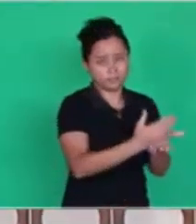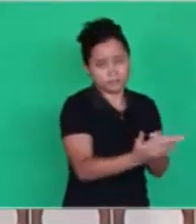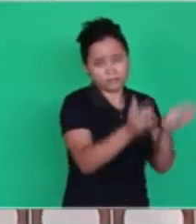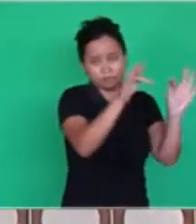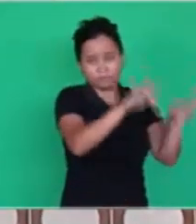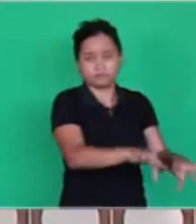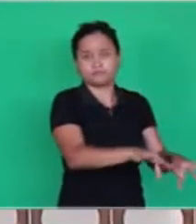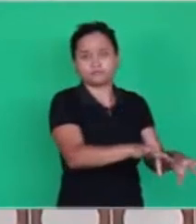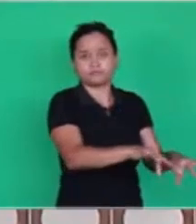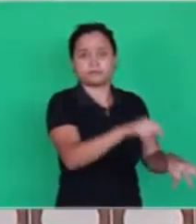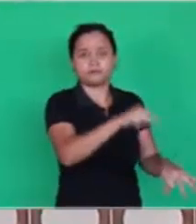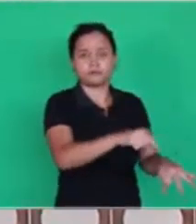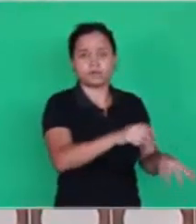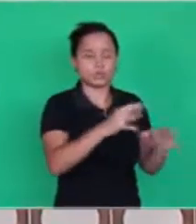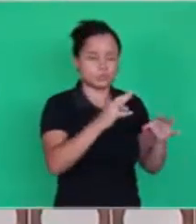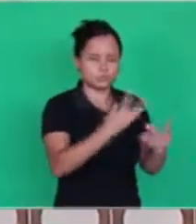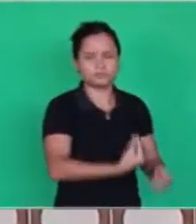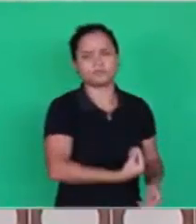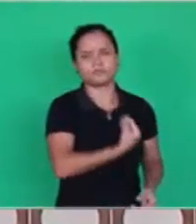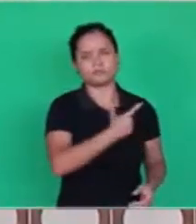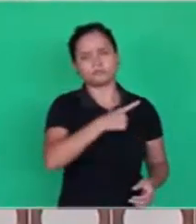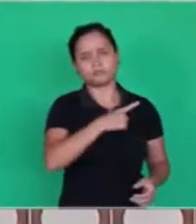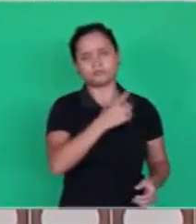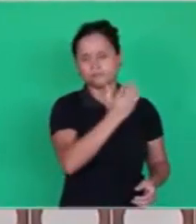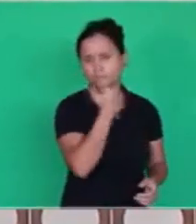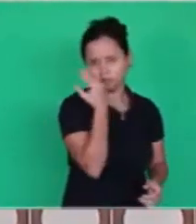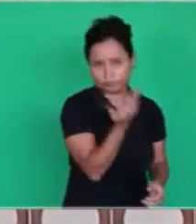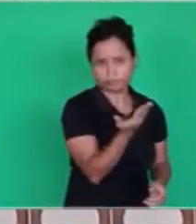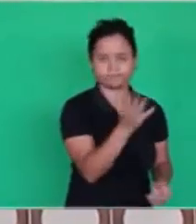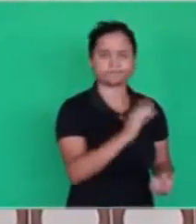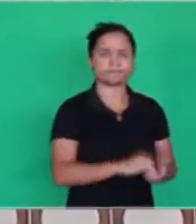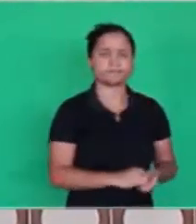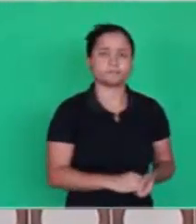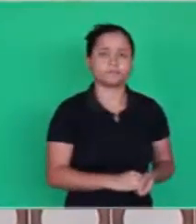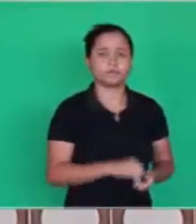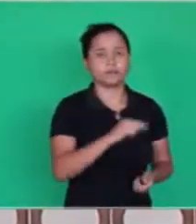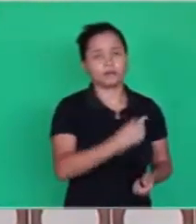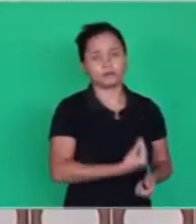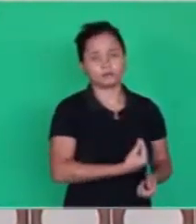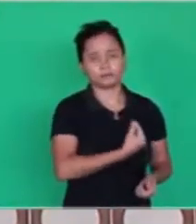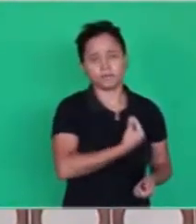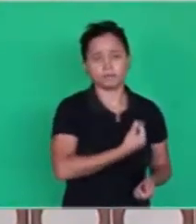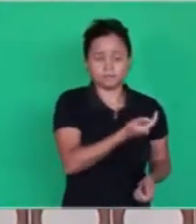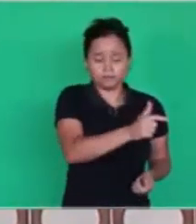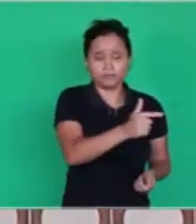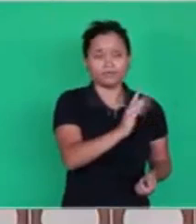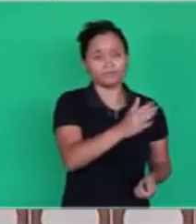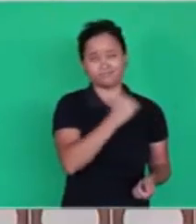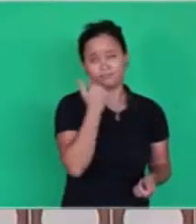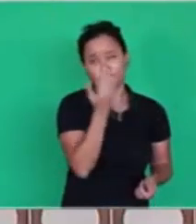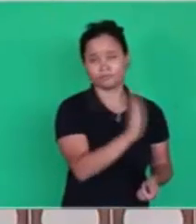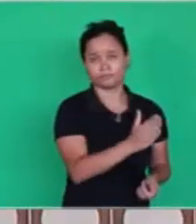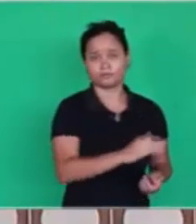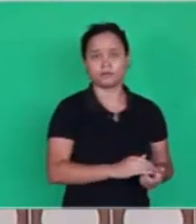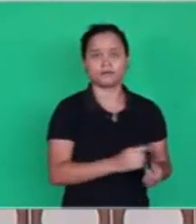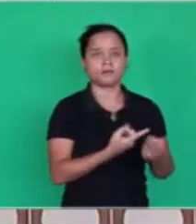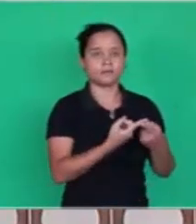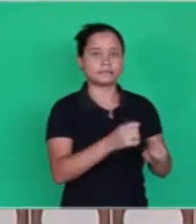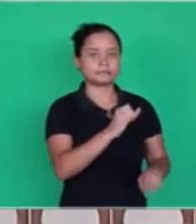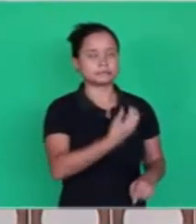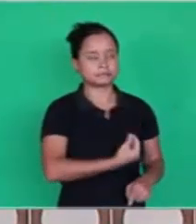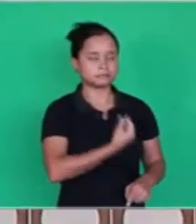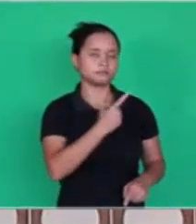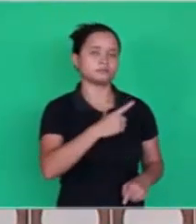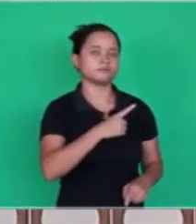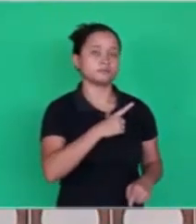here. Everything that has life, what doesn't have life, is already dead. But everything that has